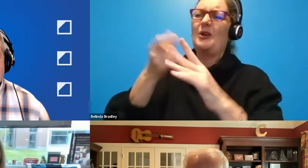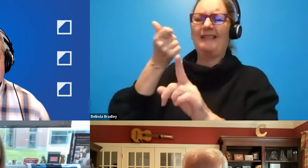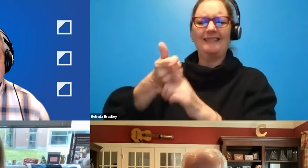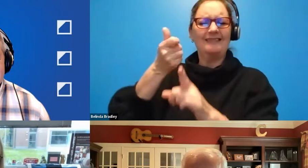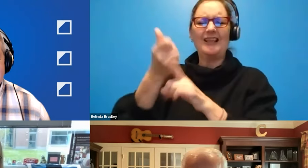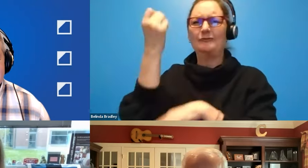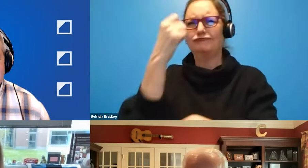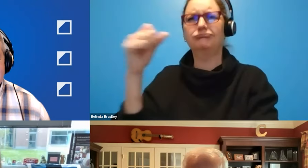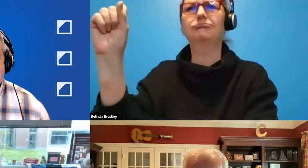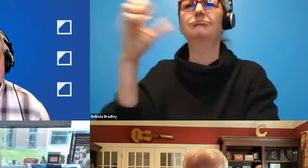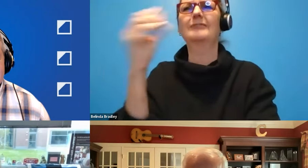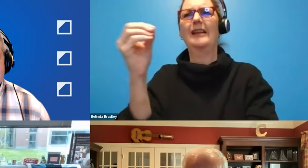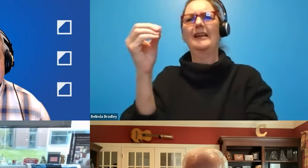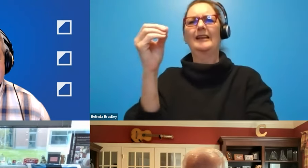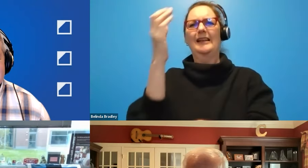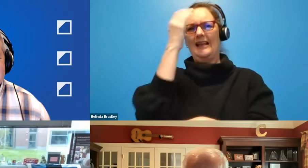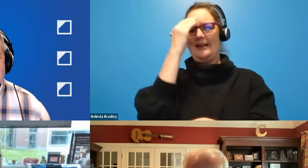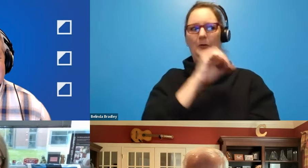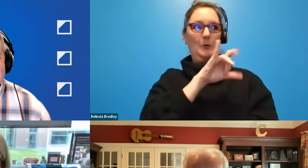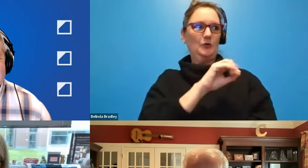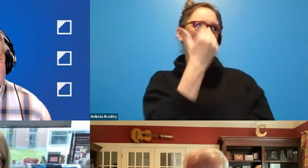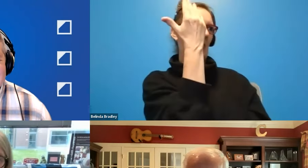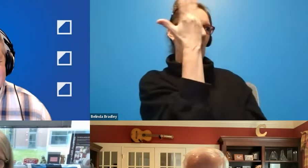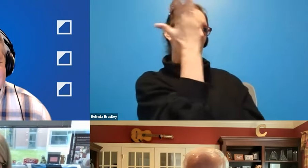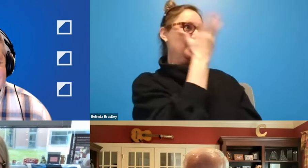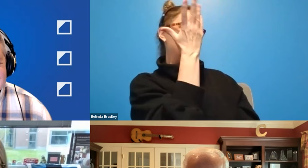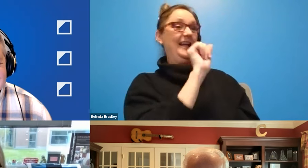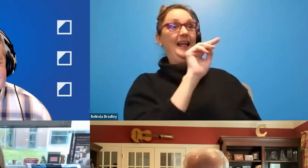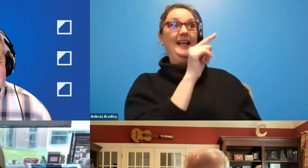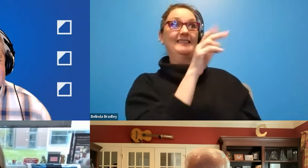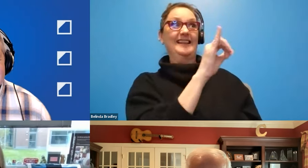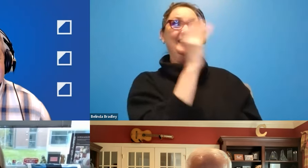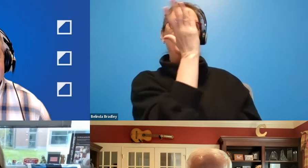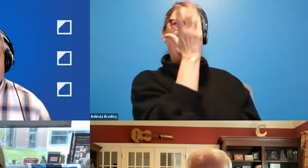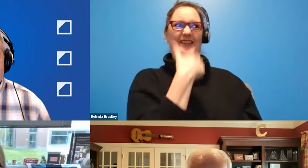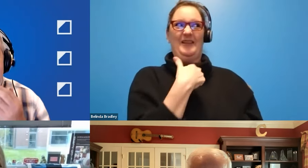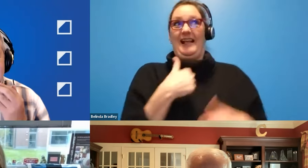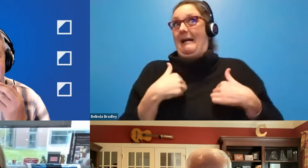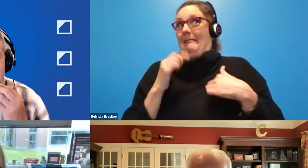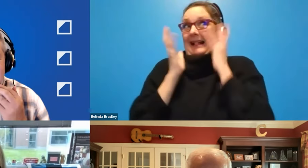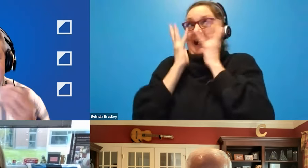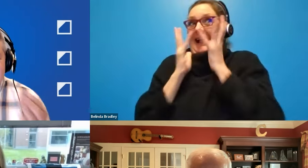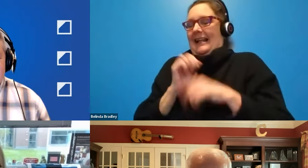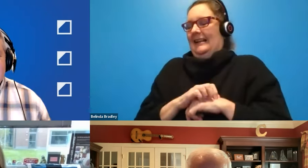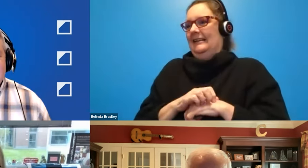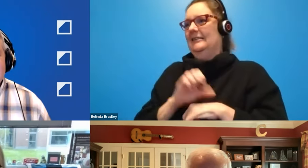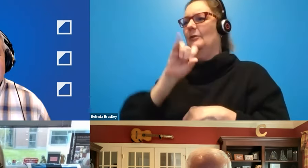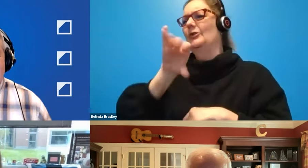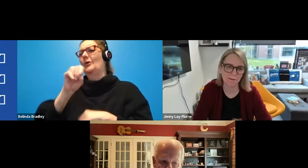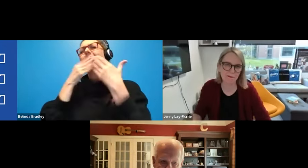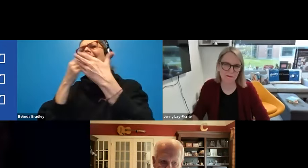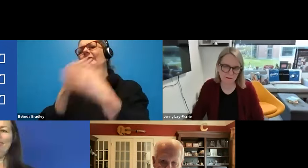And I know we're all my gosh, he just waved at me. We're all in your stead. And please keep the energy going. you.